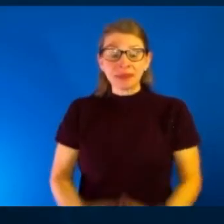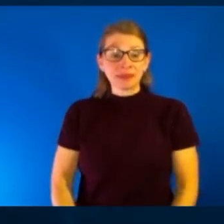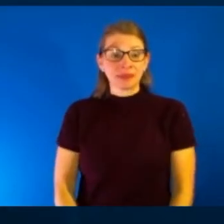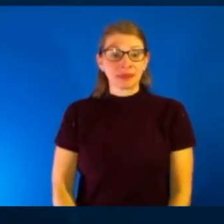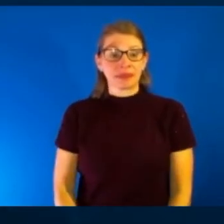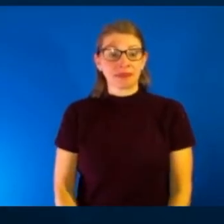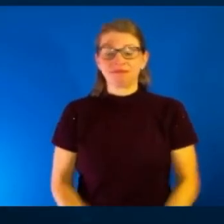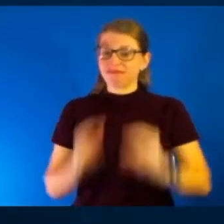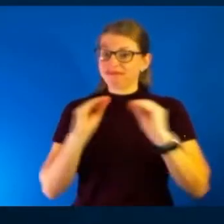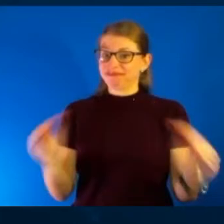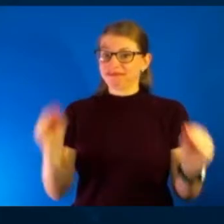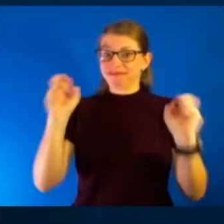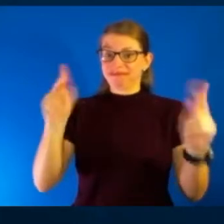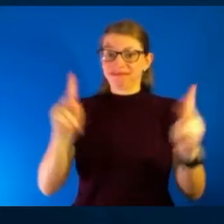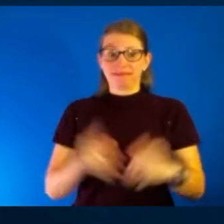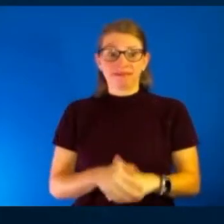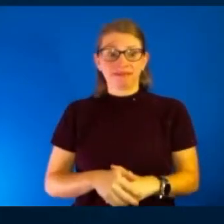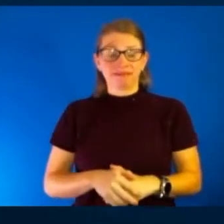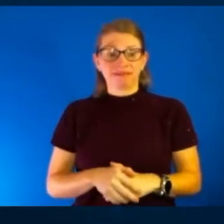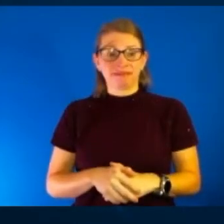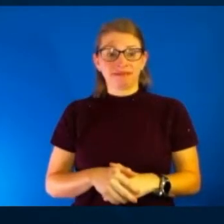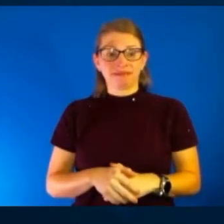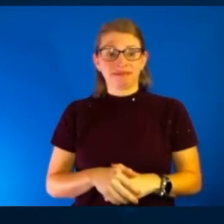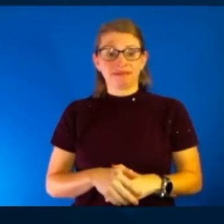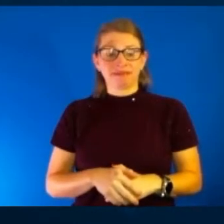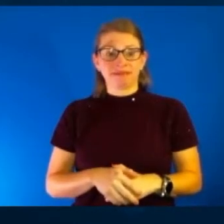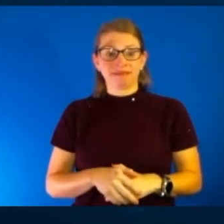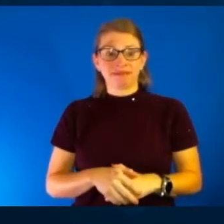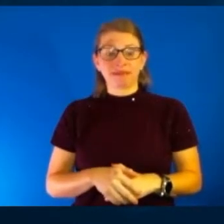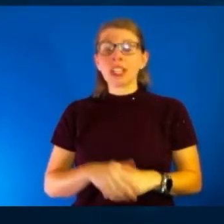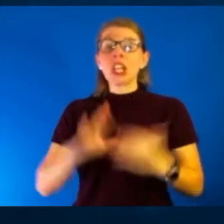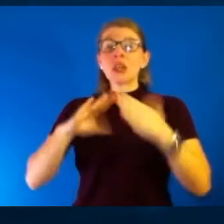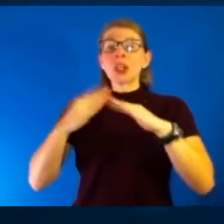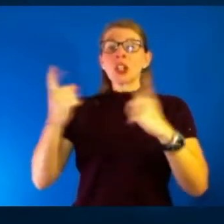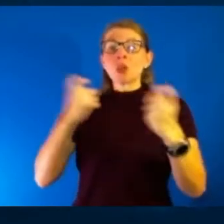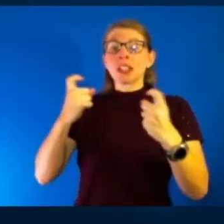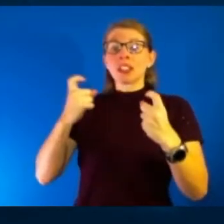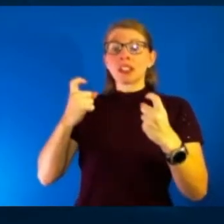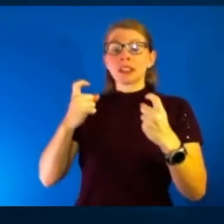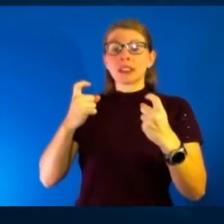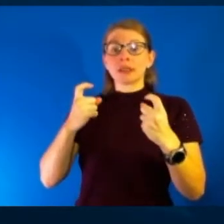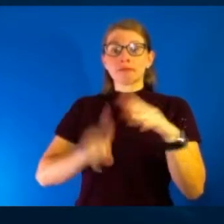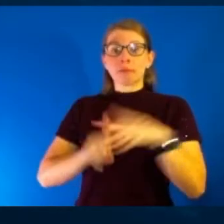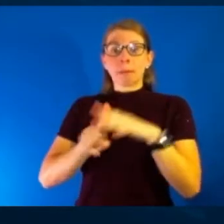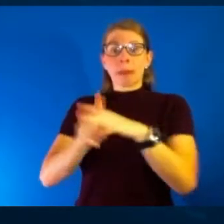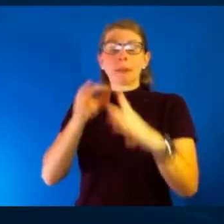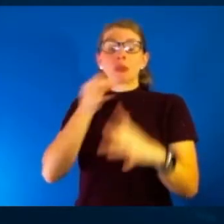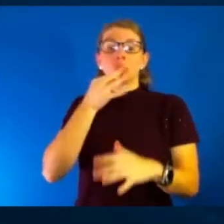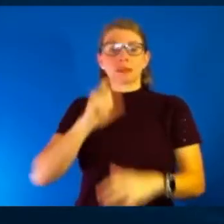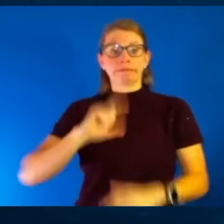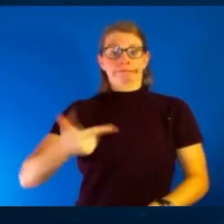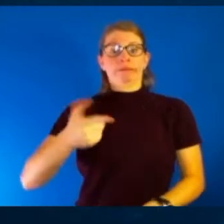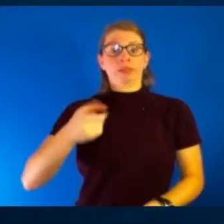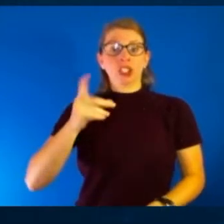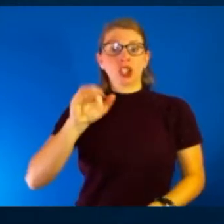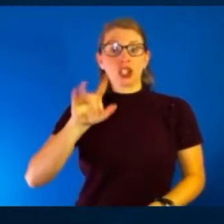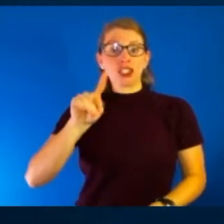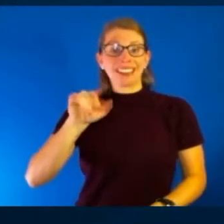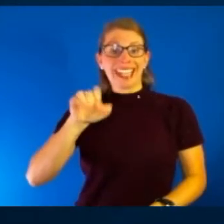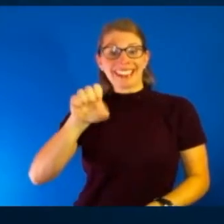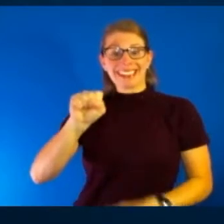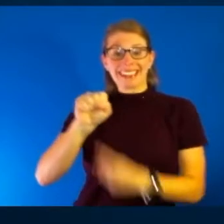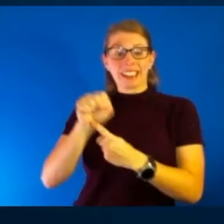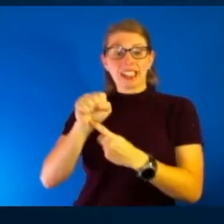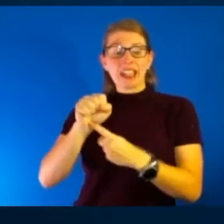Okay. Clear. All right. So community questions are coming up here in just a bit. So I am going to toss it back to Dr. Seitz in the studio so we can get to our great